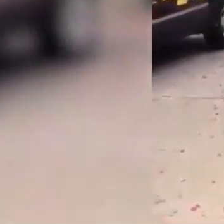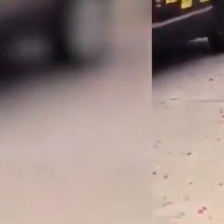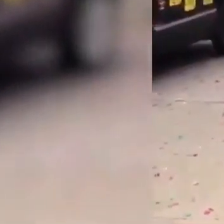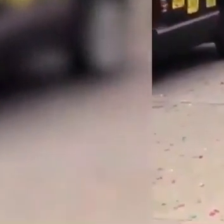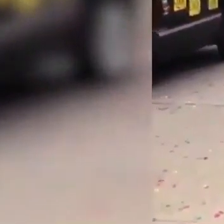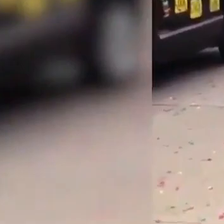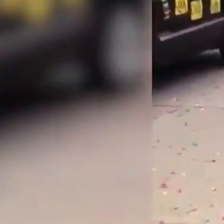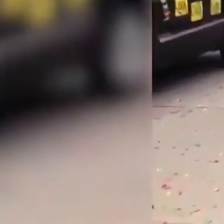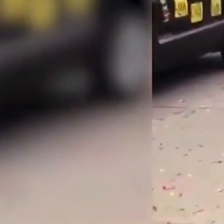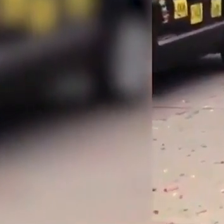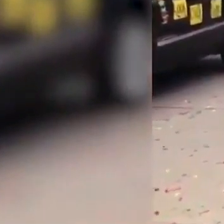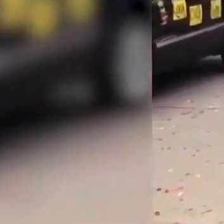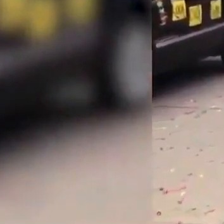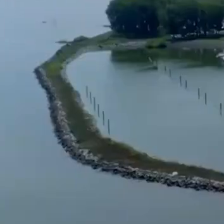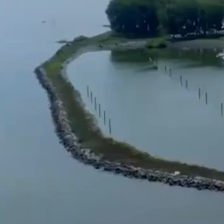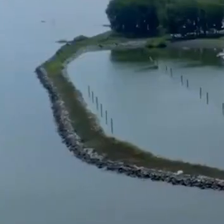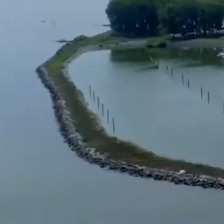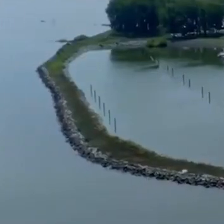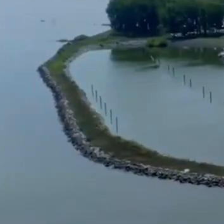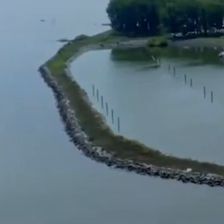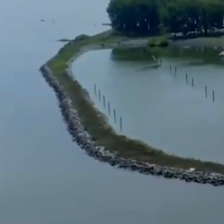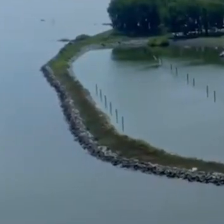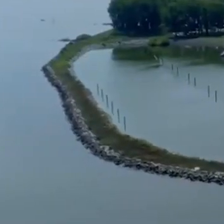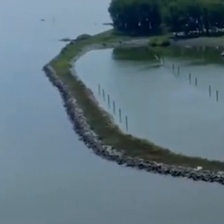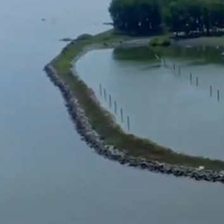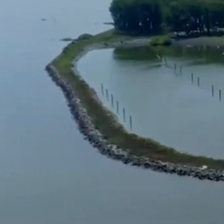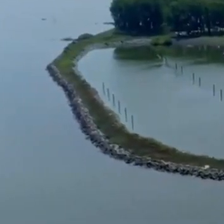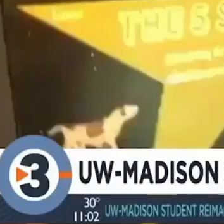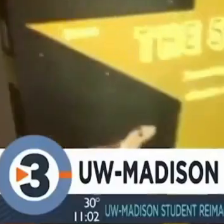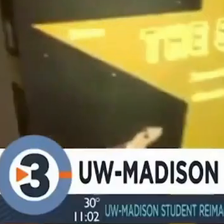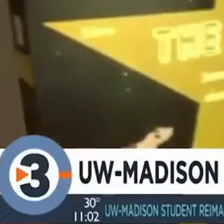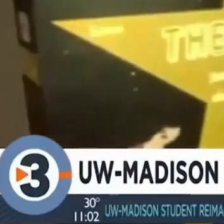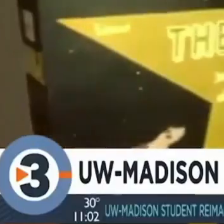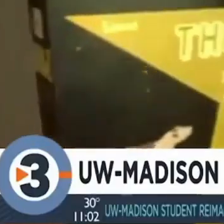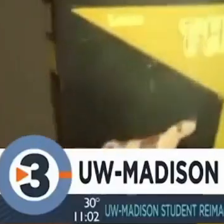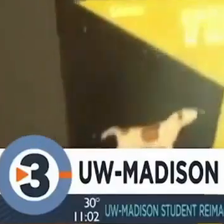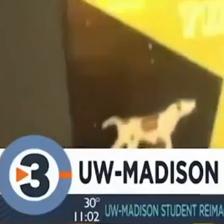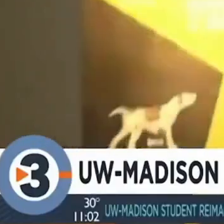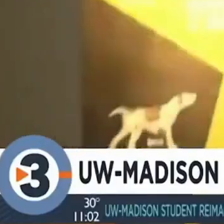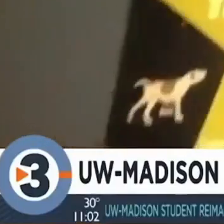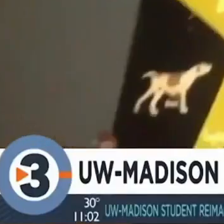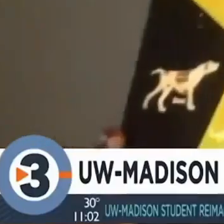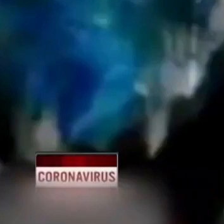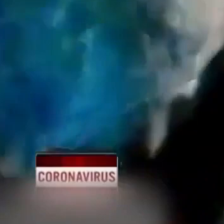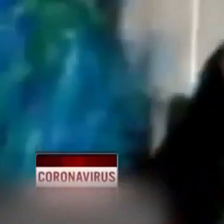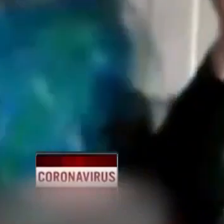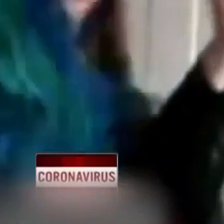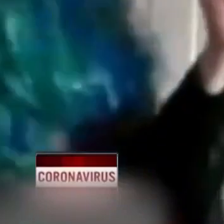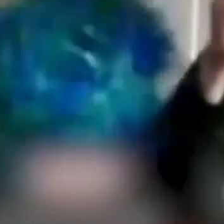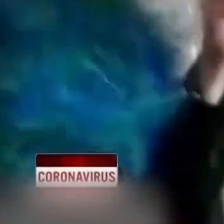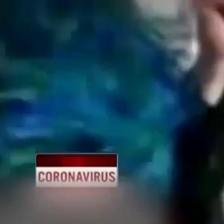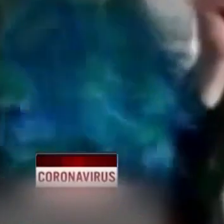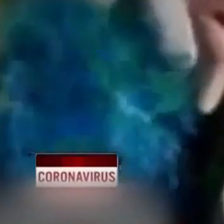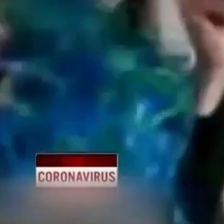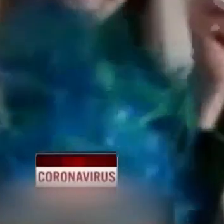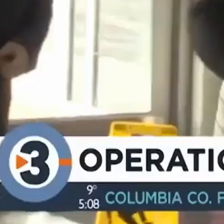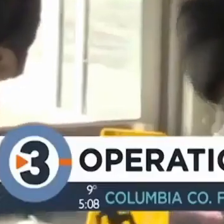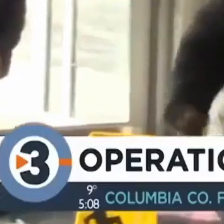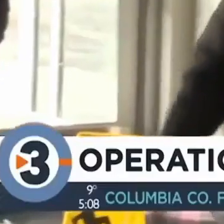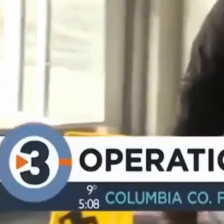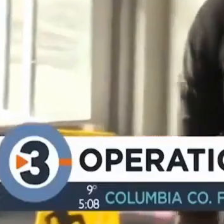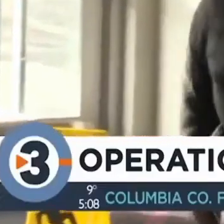I know this year has been extremely difficult, and I know good news is hard to come behind these days. So tonight, we